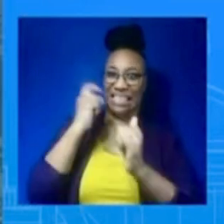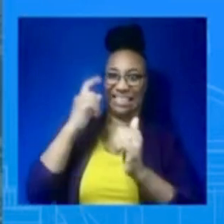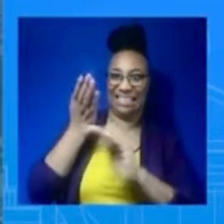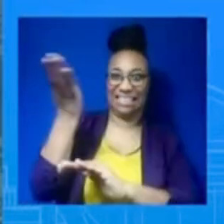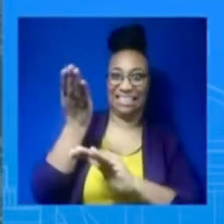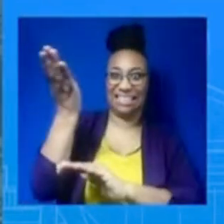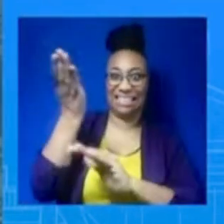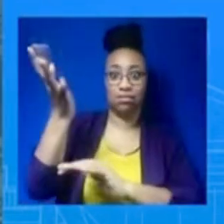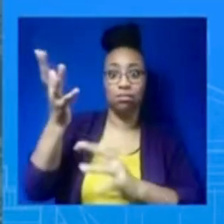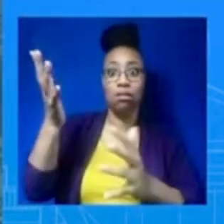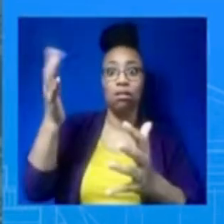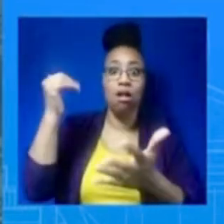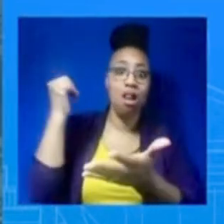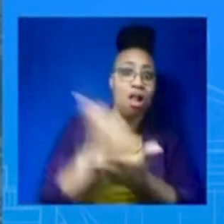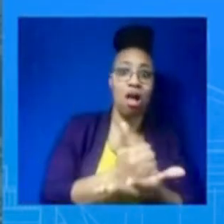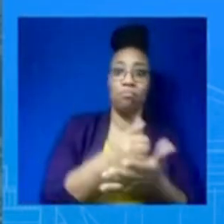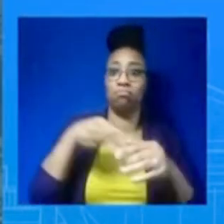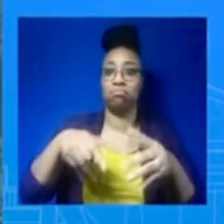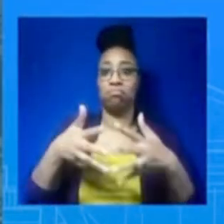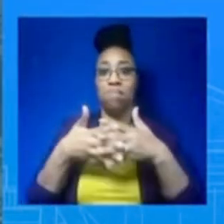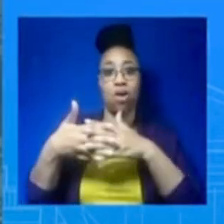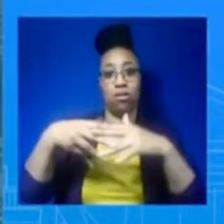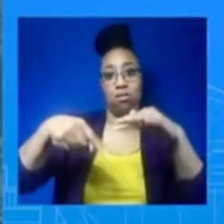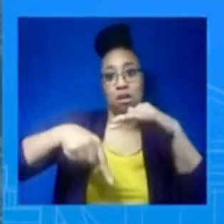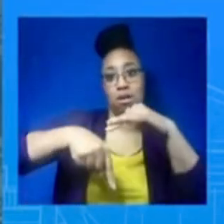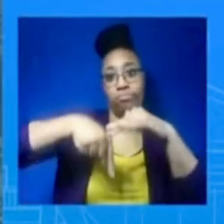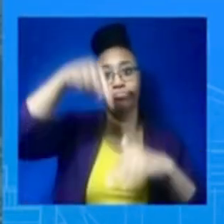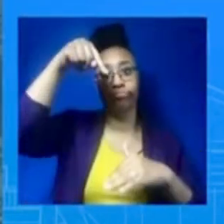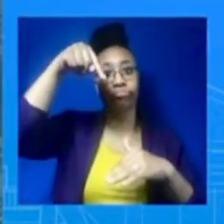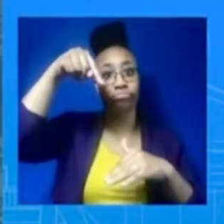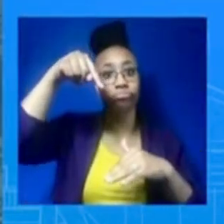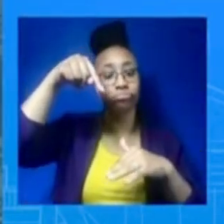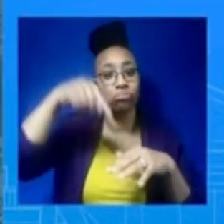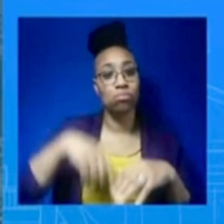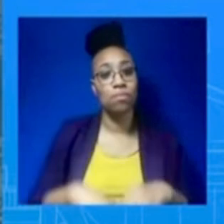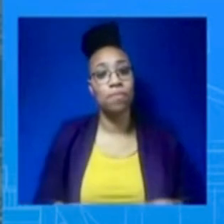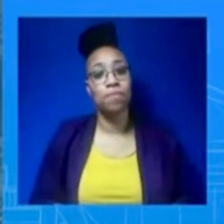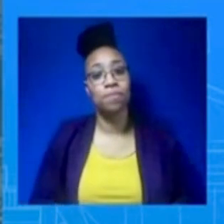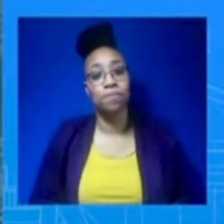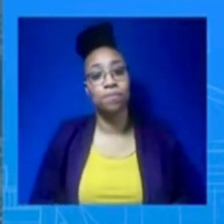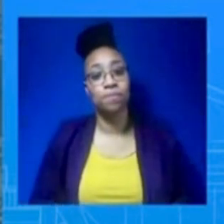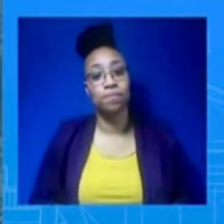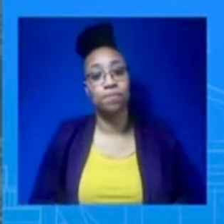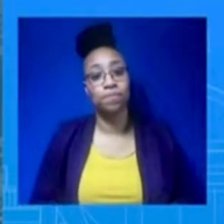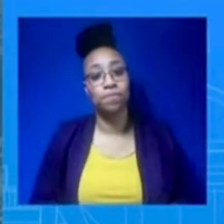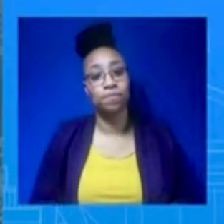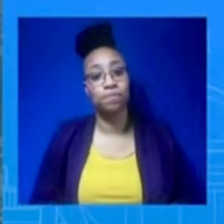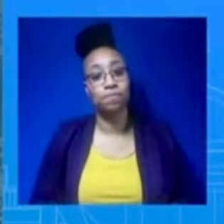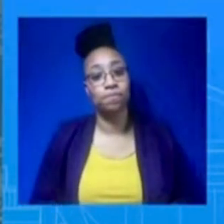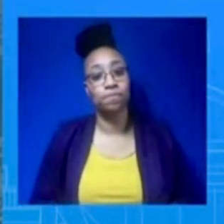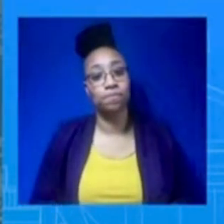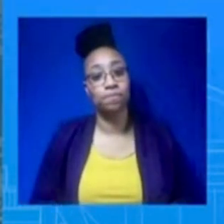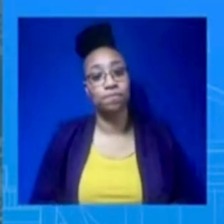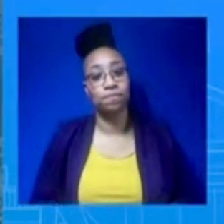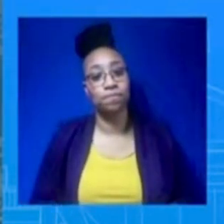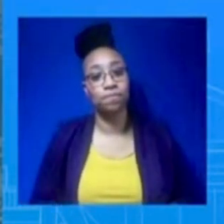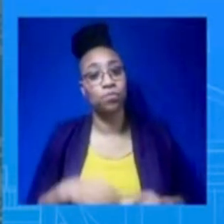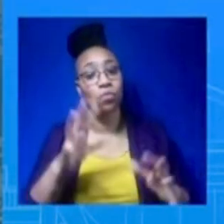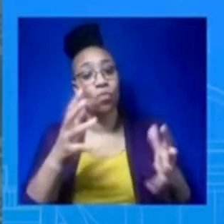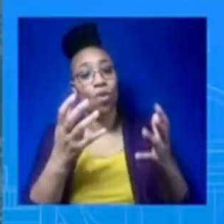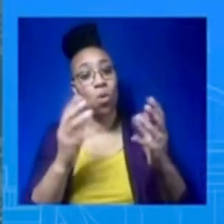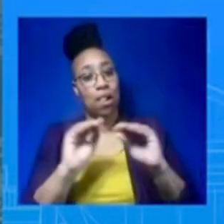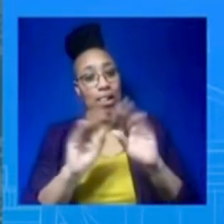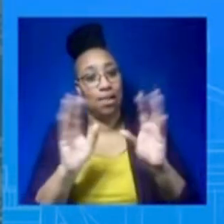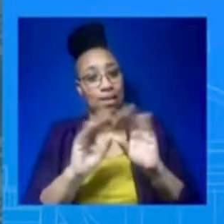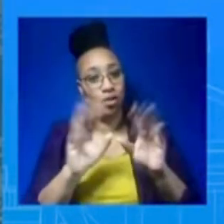to be very clear. When it comes to protecting Medicare, when it comes to Social Security, the President is going